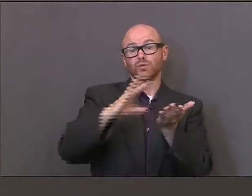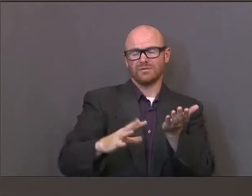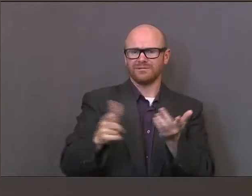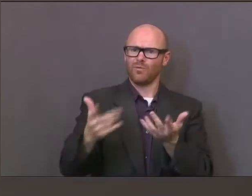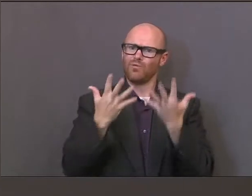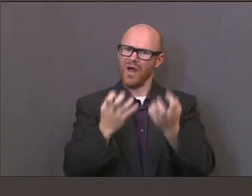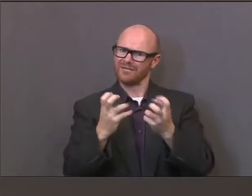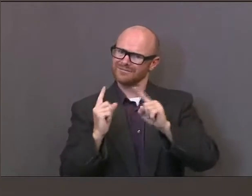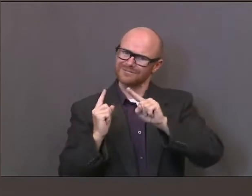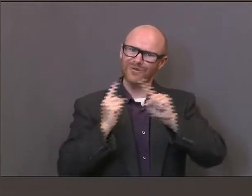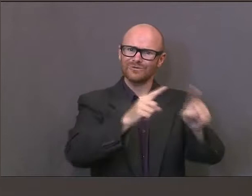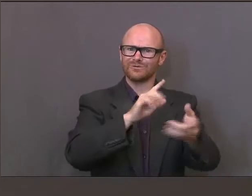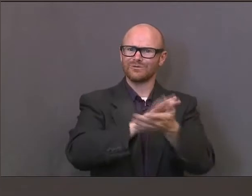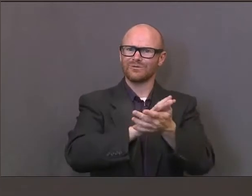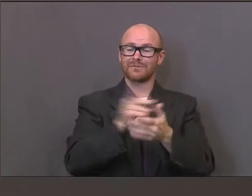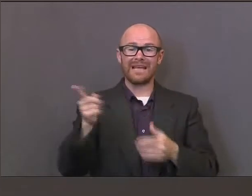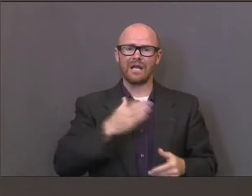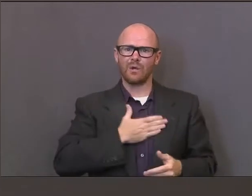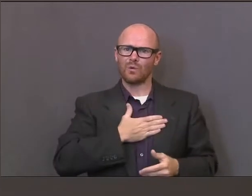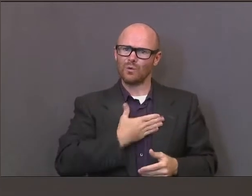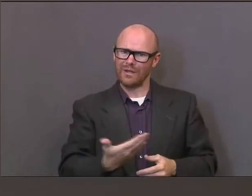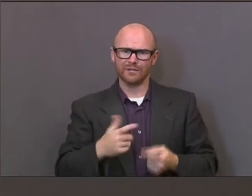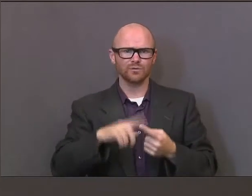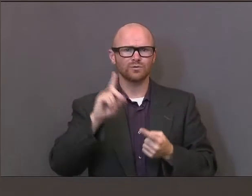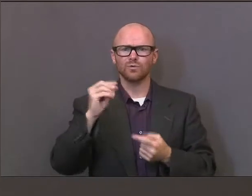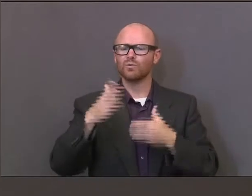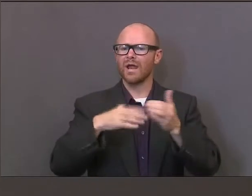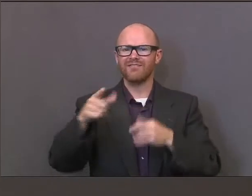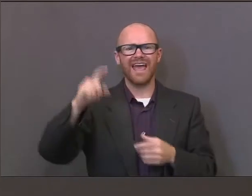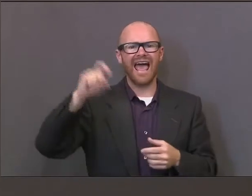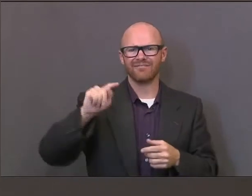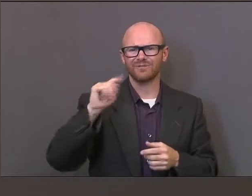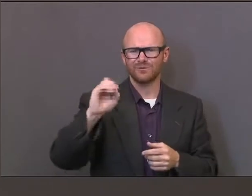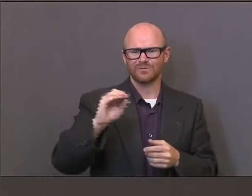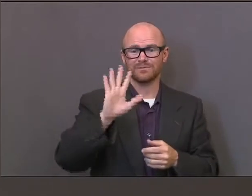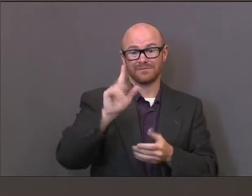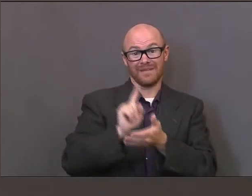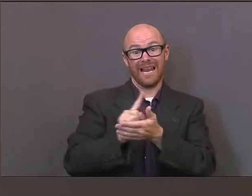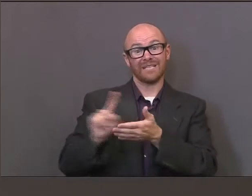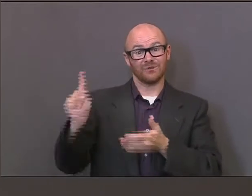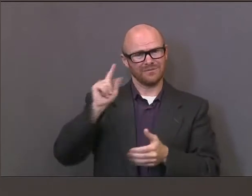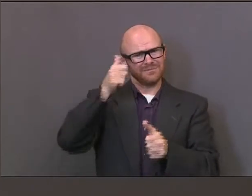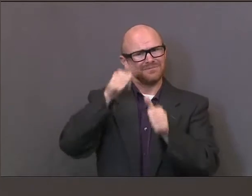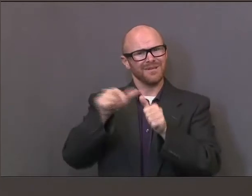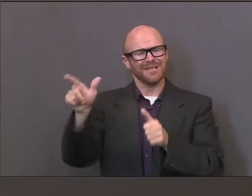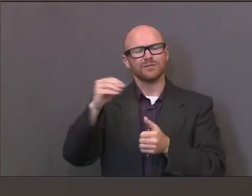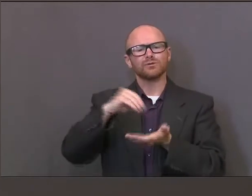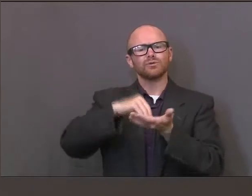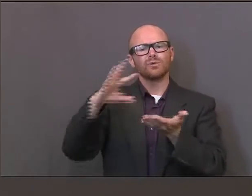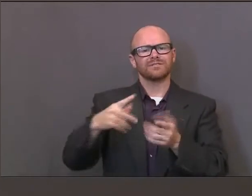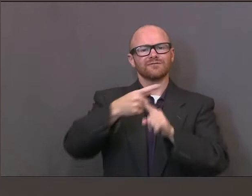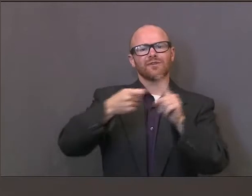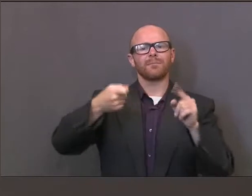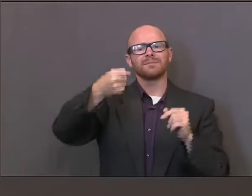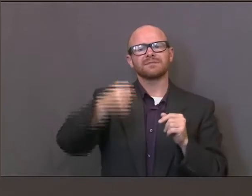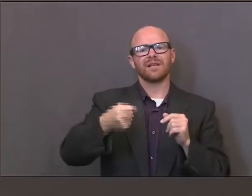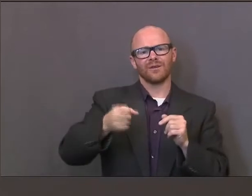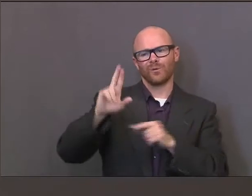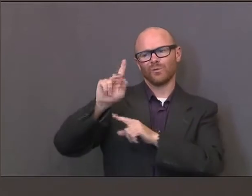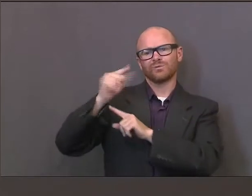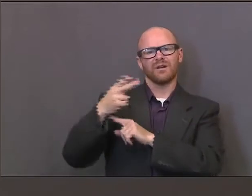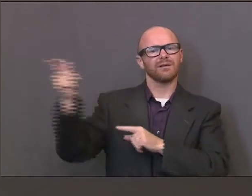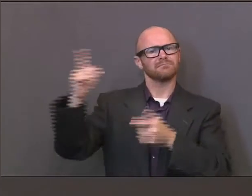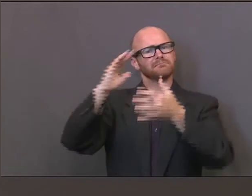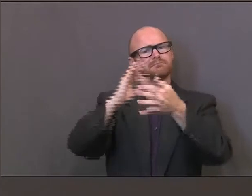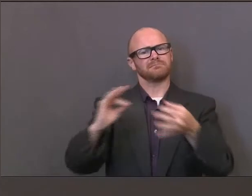they're willing to do what's necessary to keep the schools open. We had last week some student body officers that came and spoke